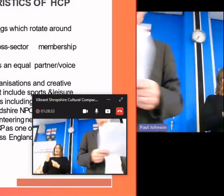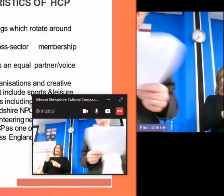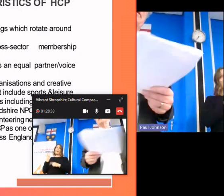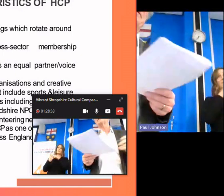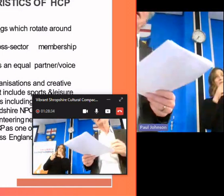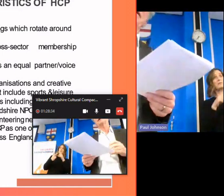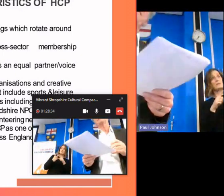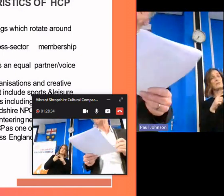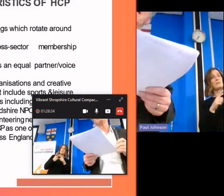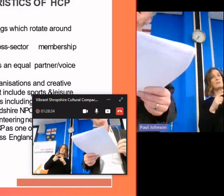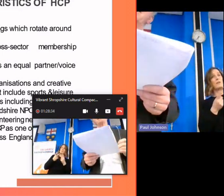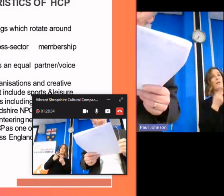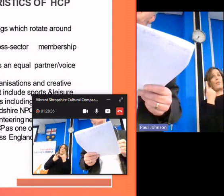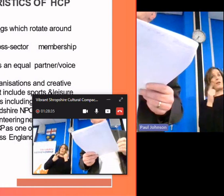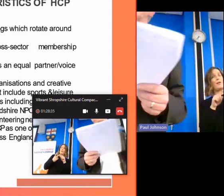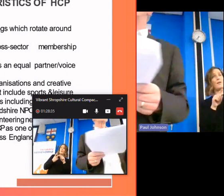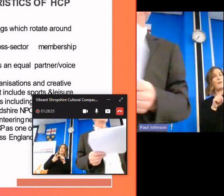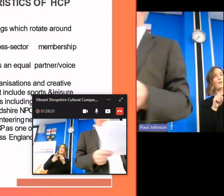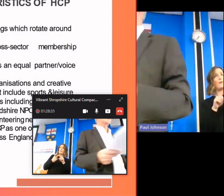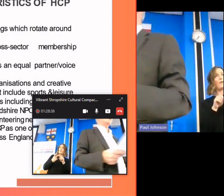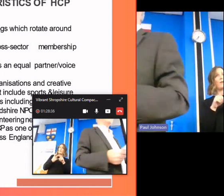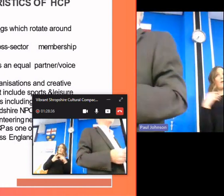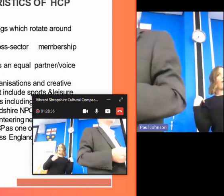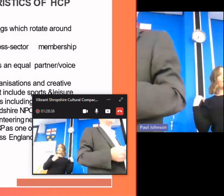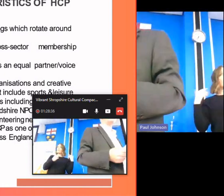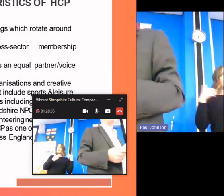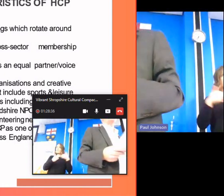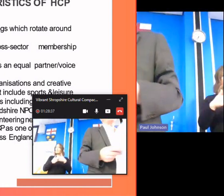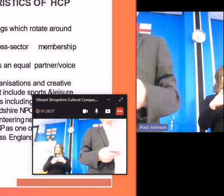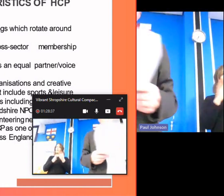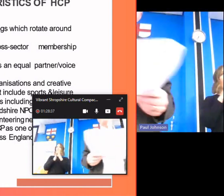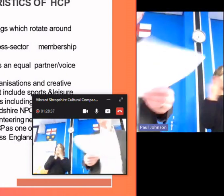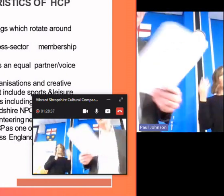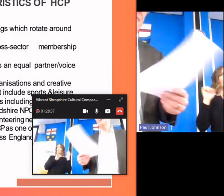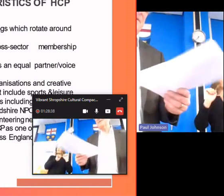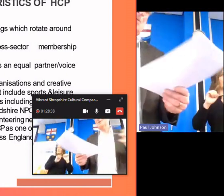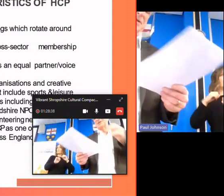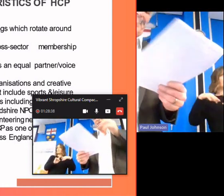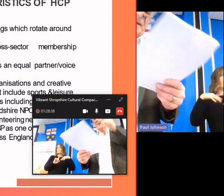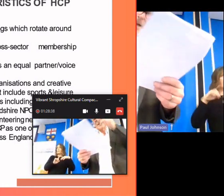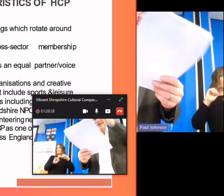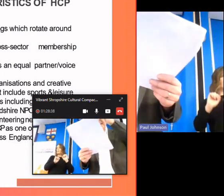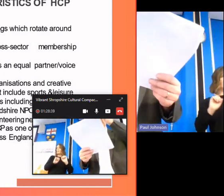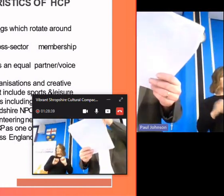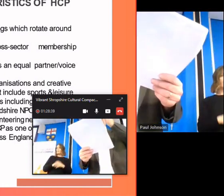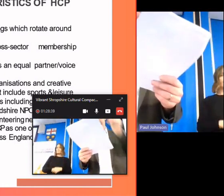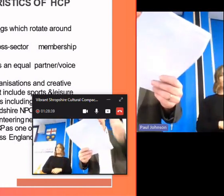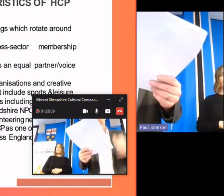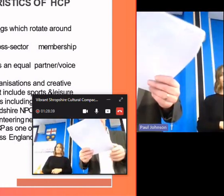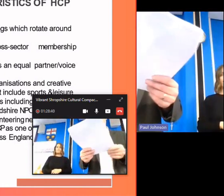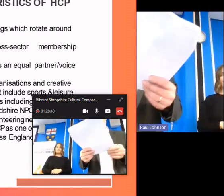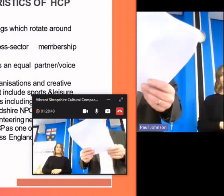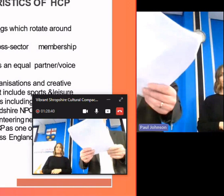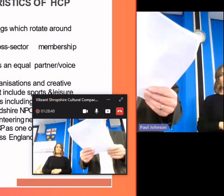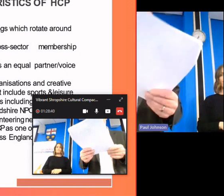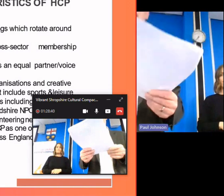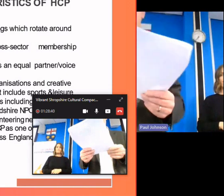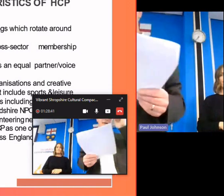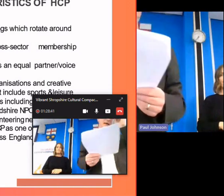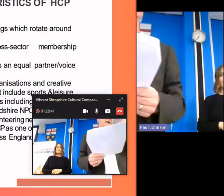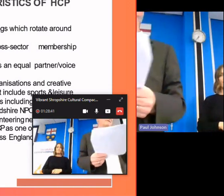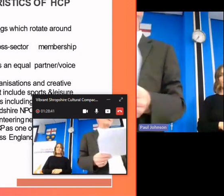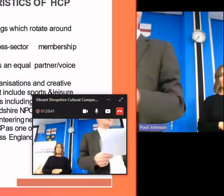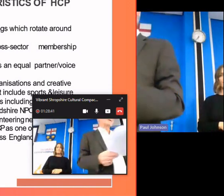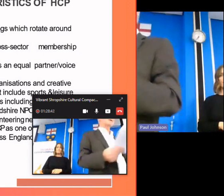and another with um uh heritage and libraries uh brief specifically um the